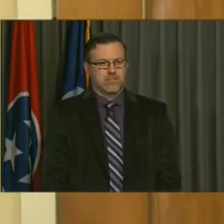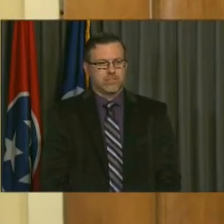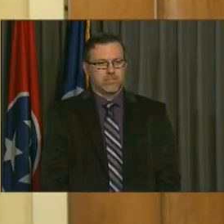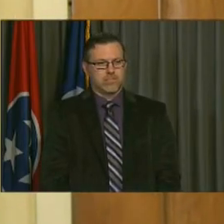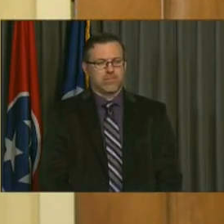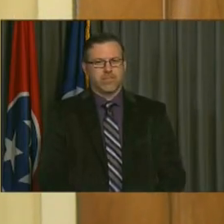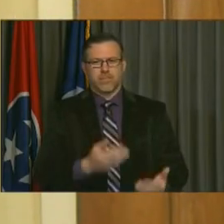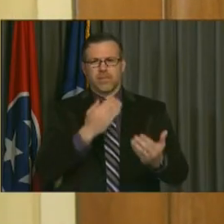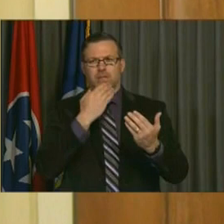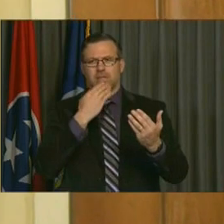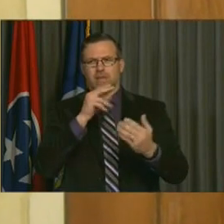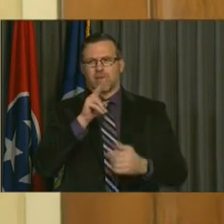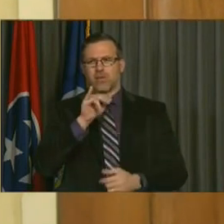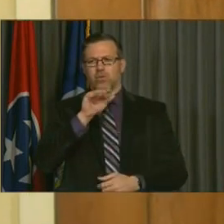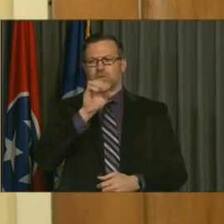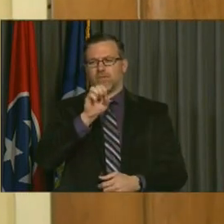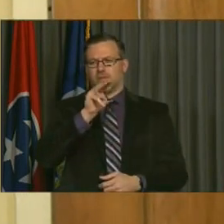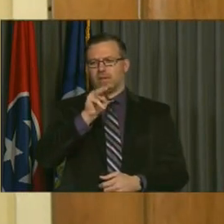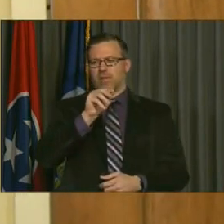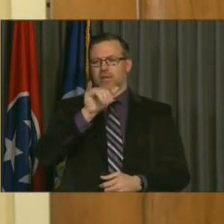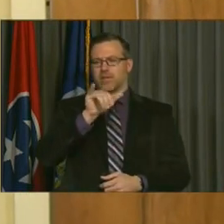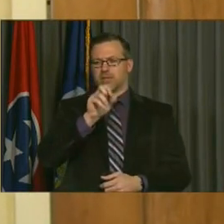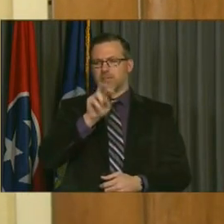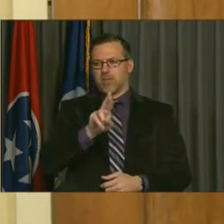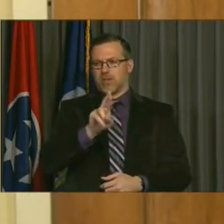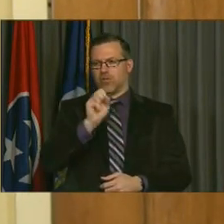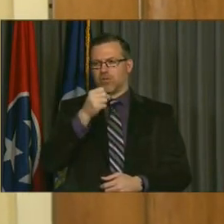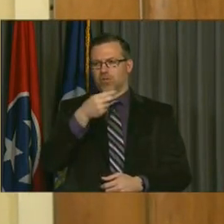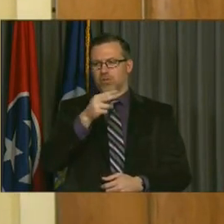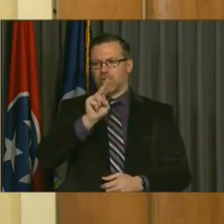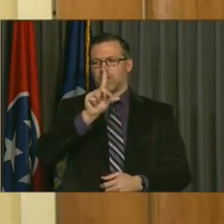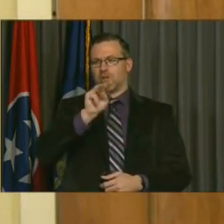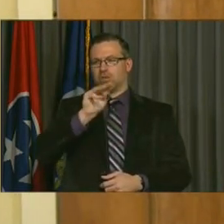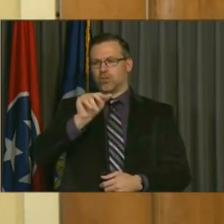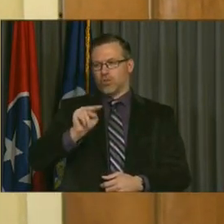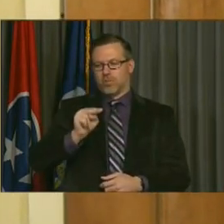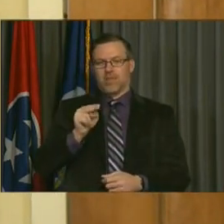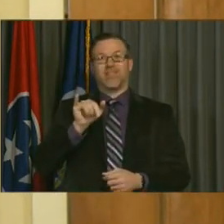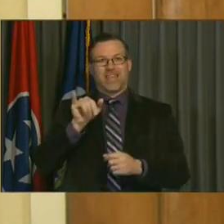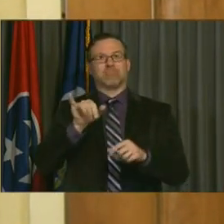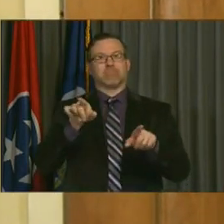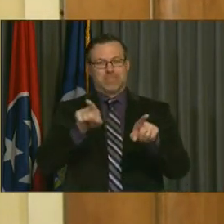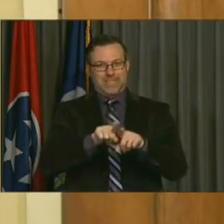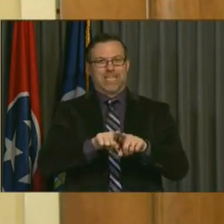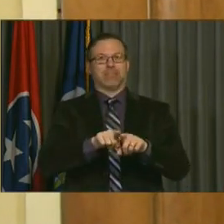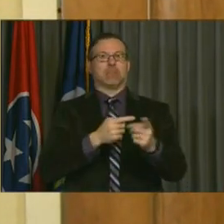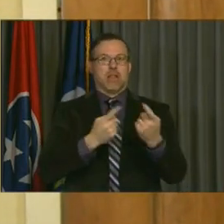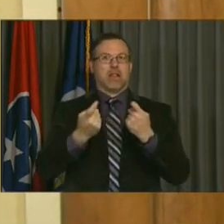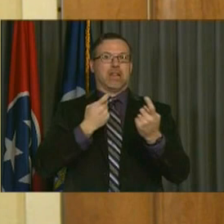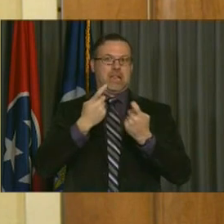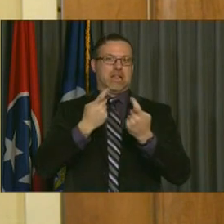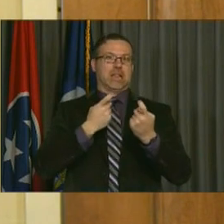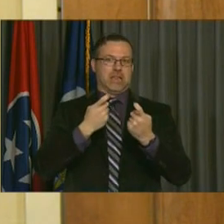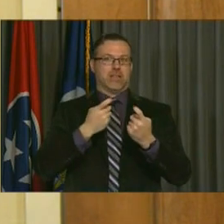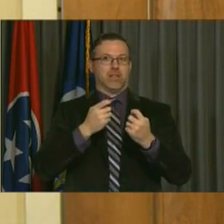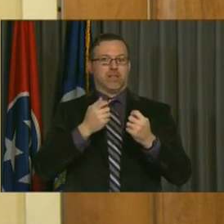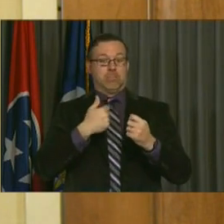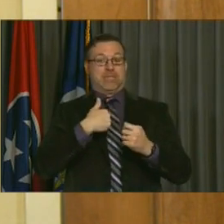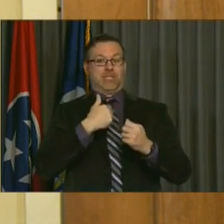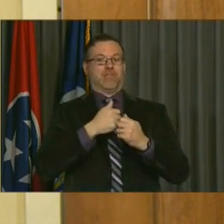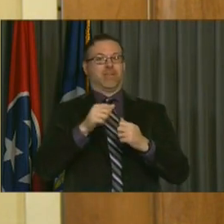Thank you, Vice Mayor Shulman, for that question. It's one that's asked a lot, and not just of me, but I think of every financial officer around the country.